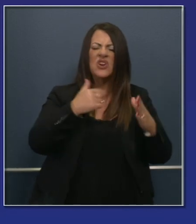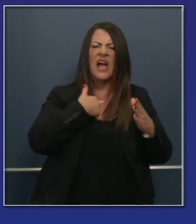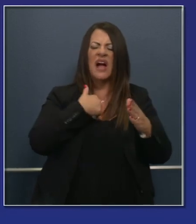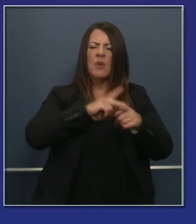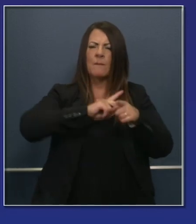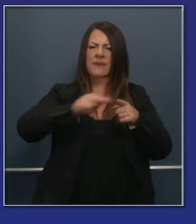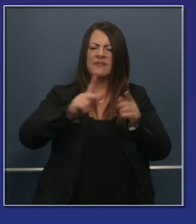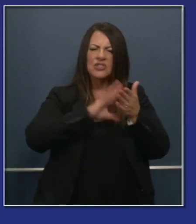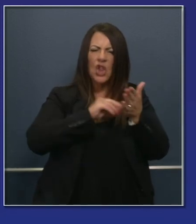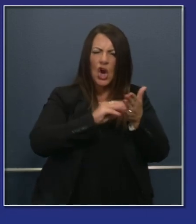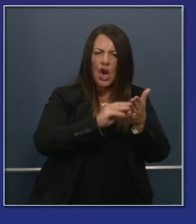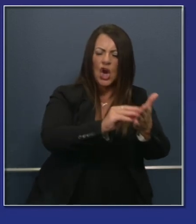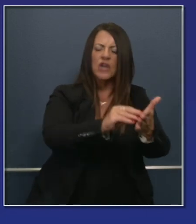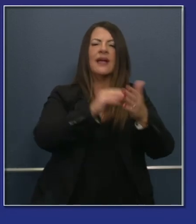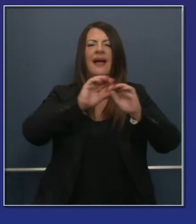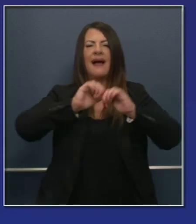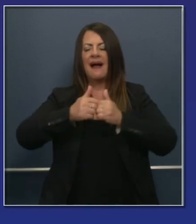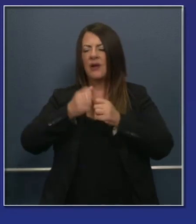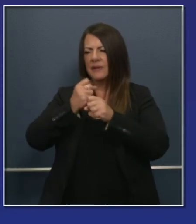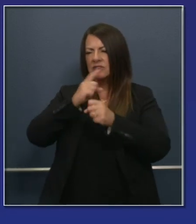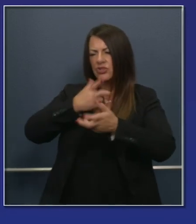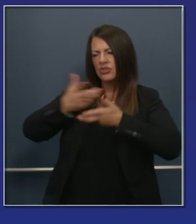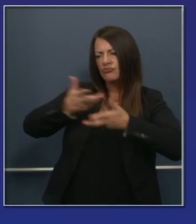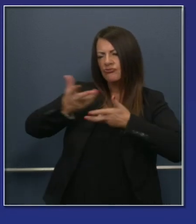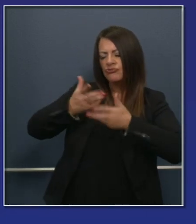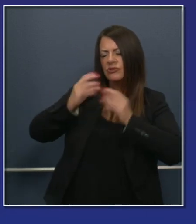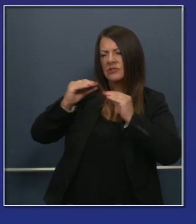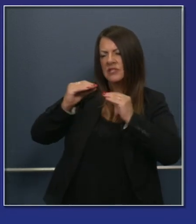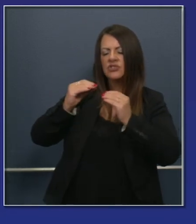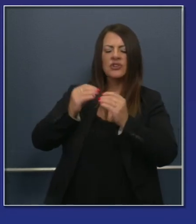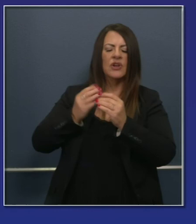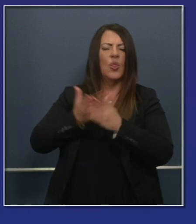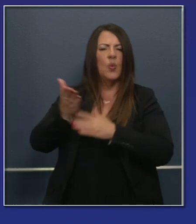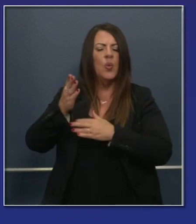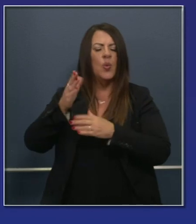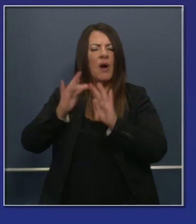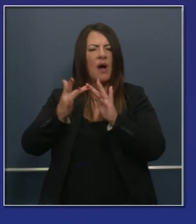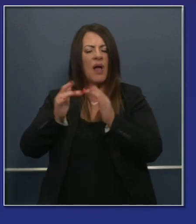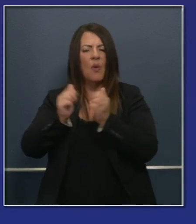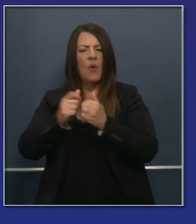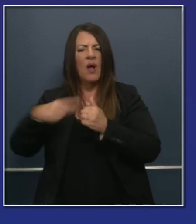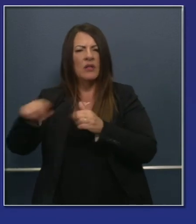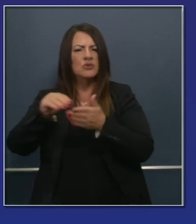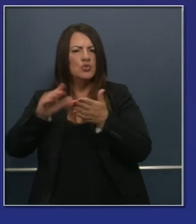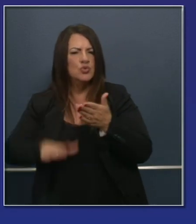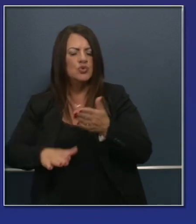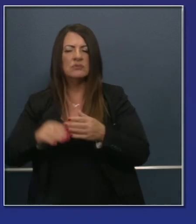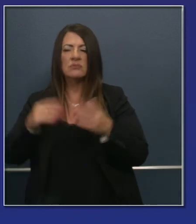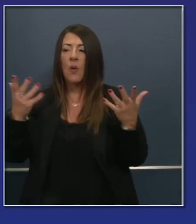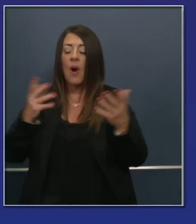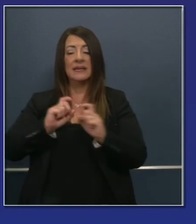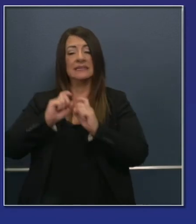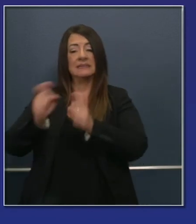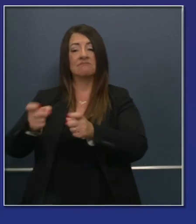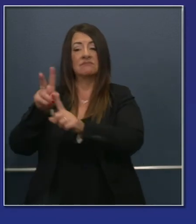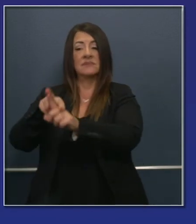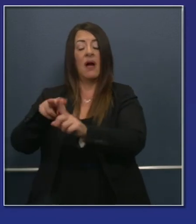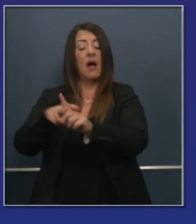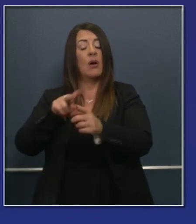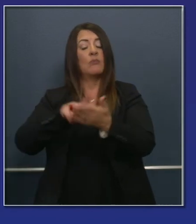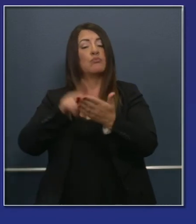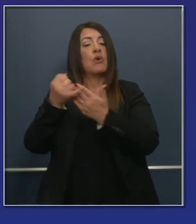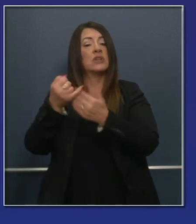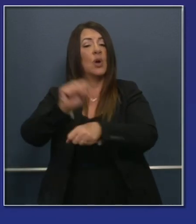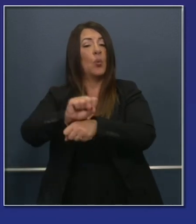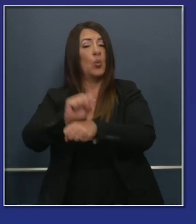They'll all learn how to engage daily in the online learning and the project work that is going to occur in each of the subjects, as well